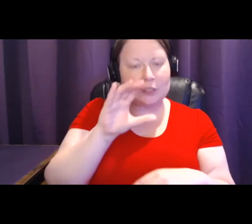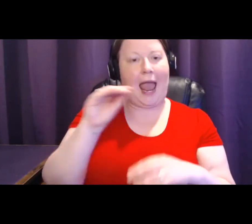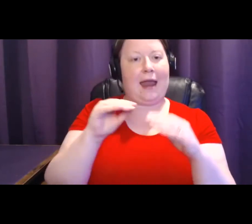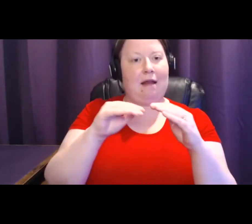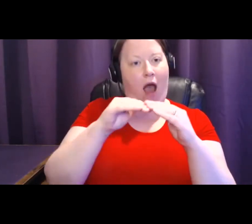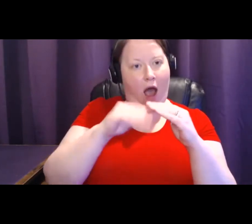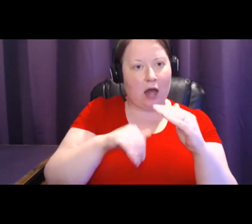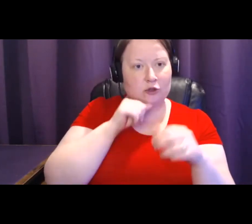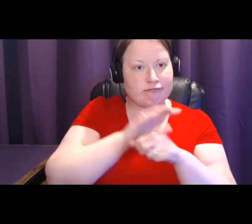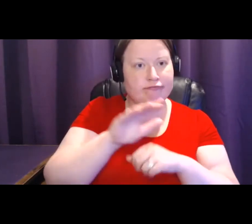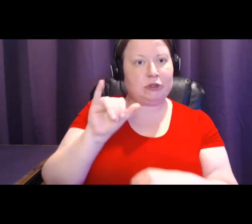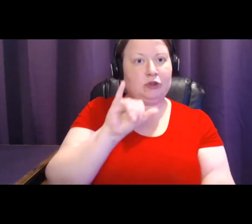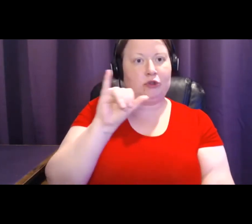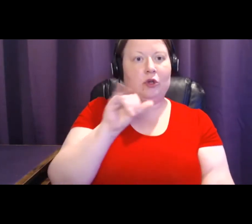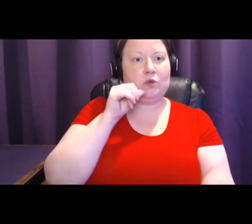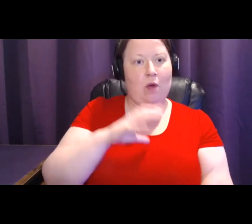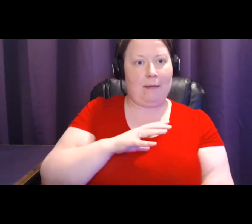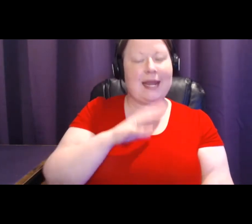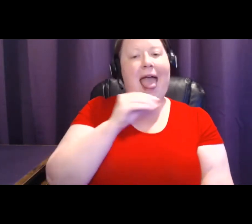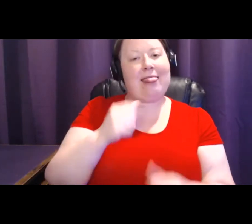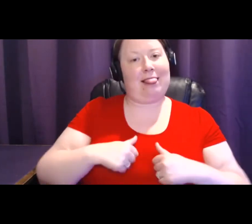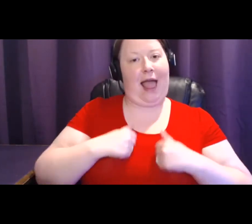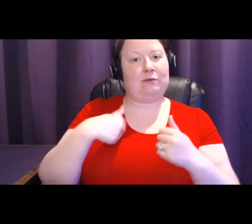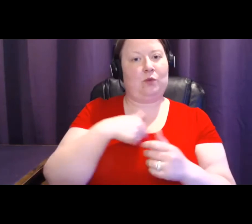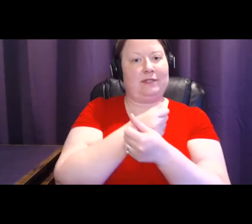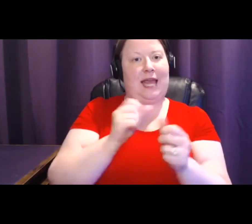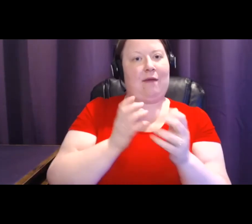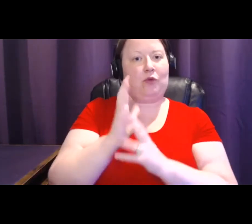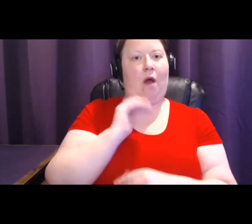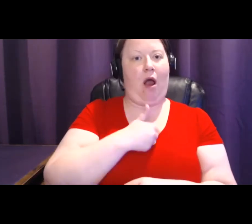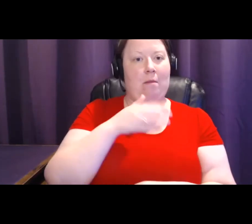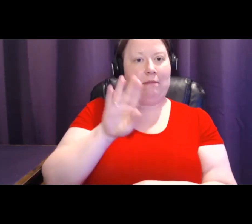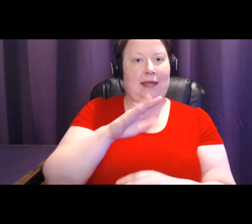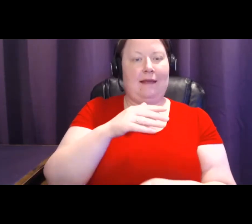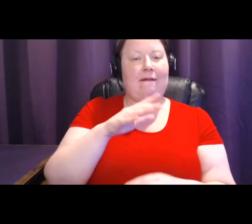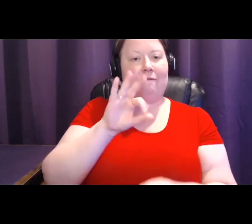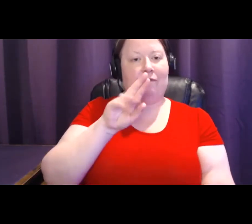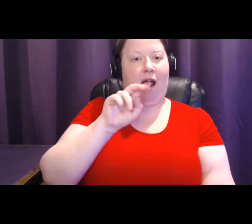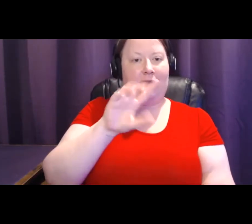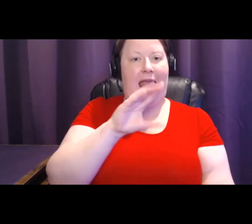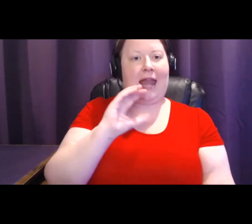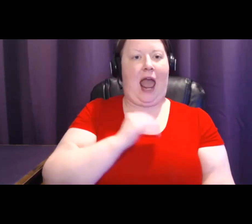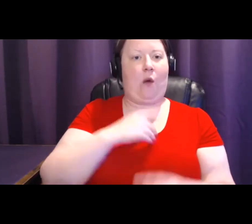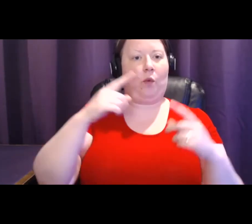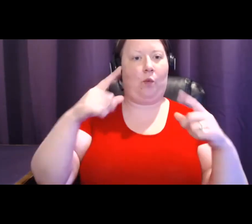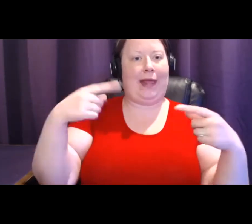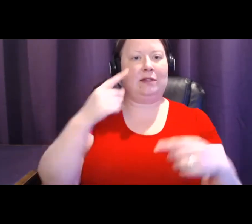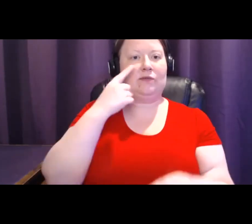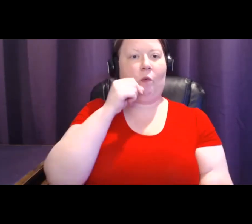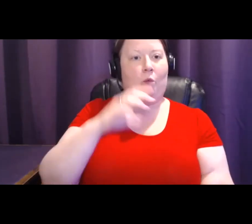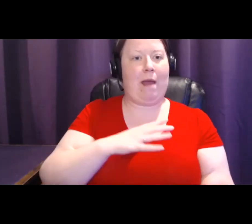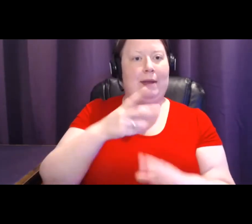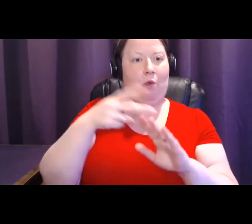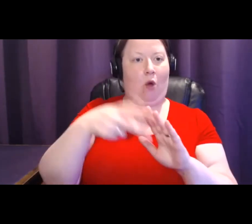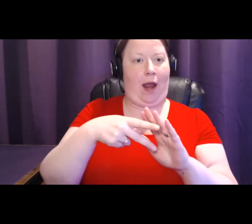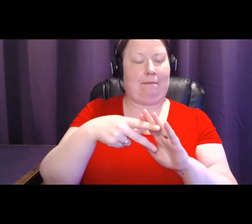our, and the lives that we have saved through our B Fund and through our Wheels for Women program. And the number